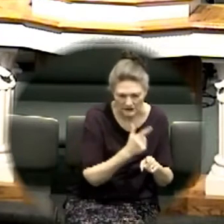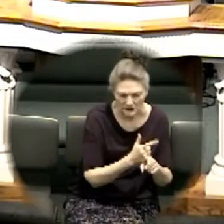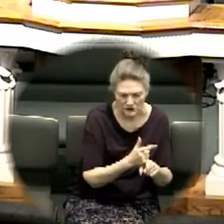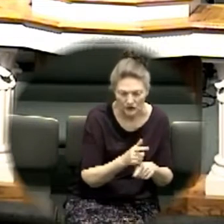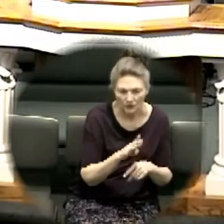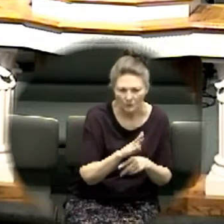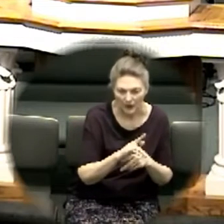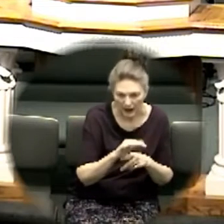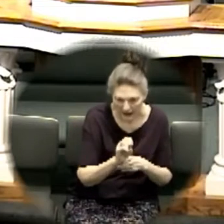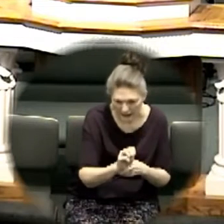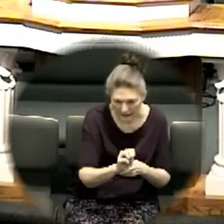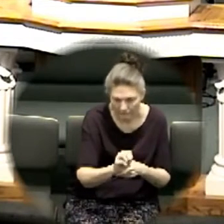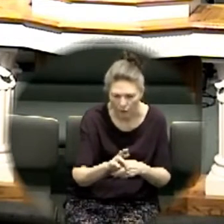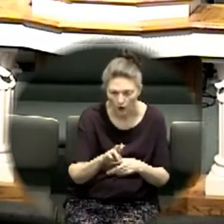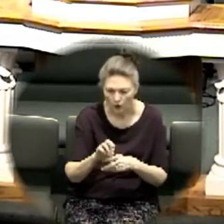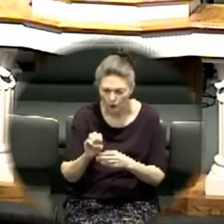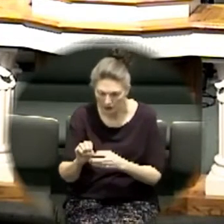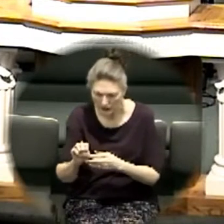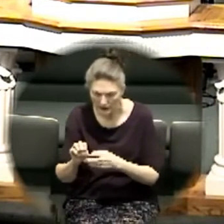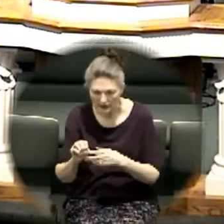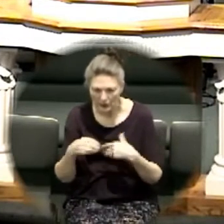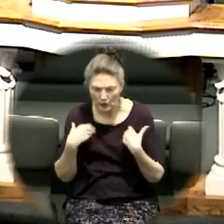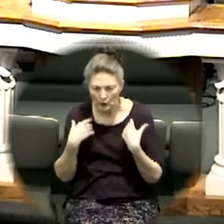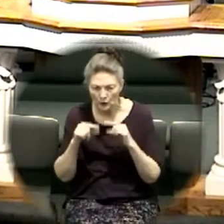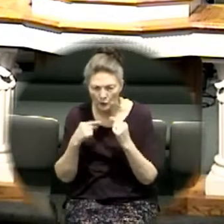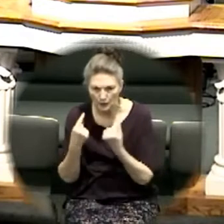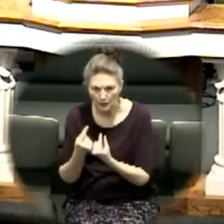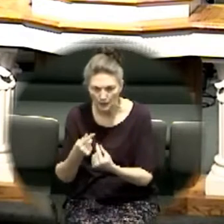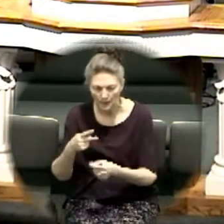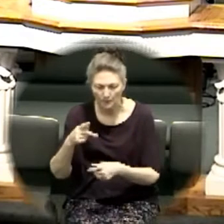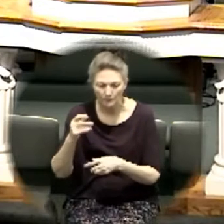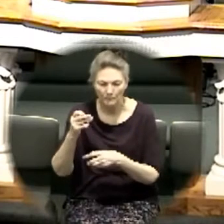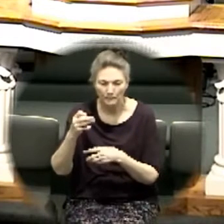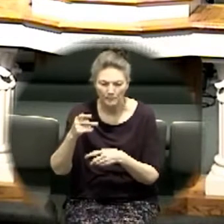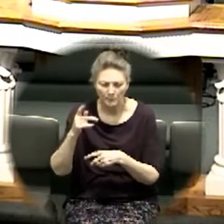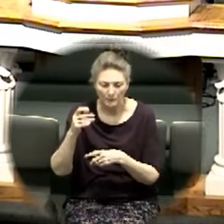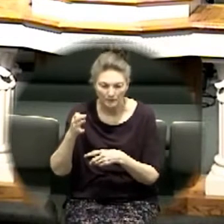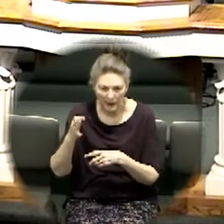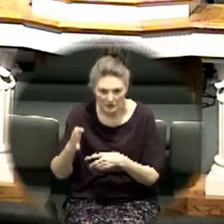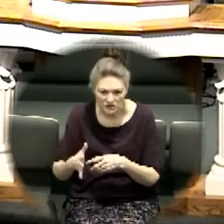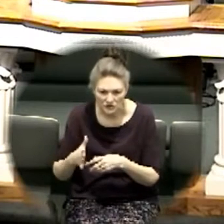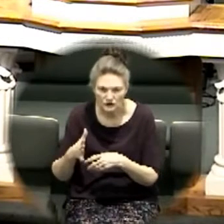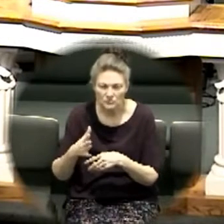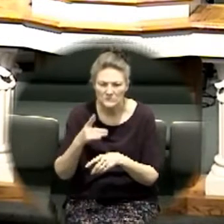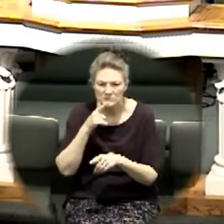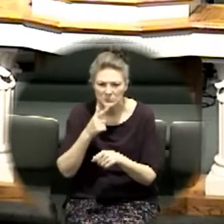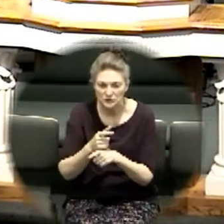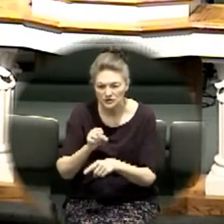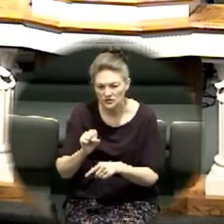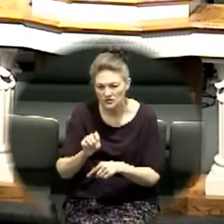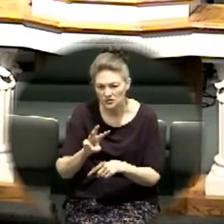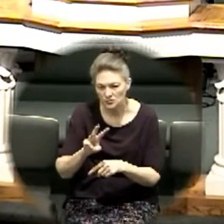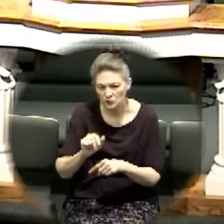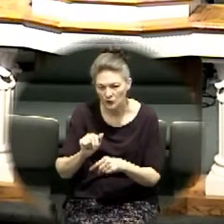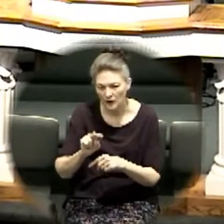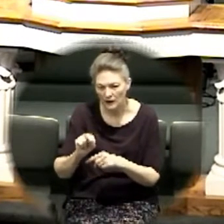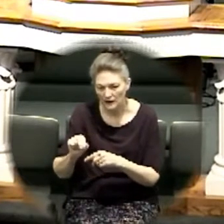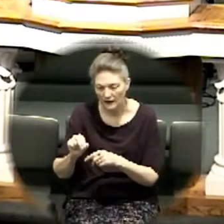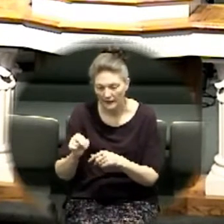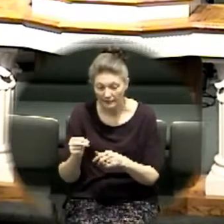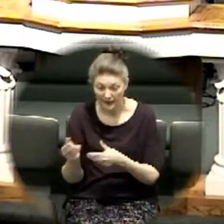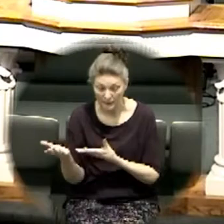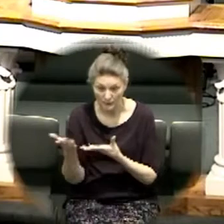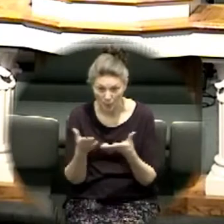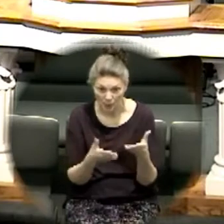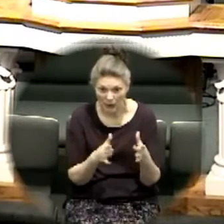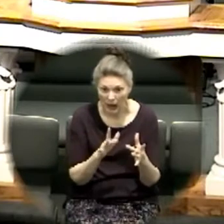swan uh they brought a revival of crusade so to speak an online crusade for all the all of our youth